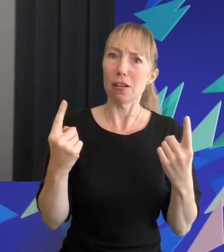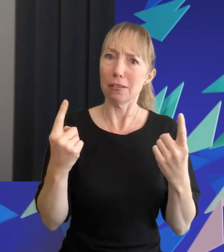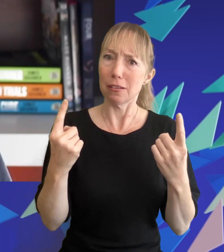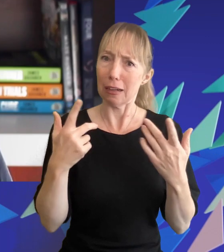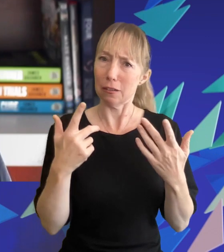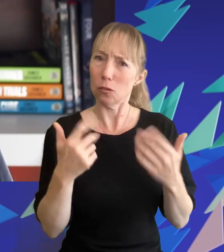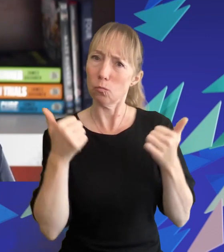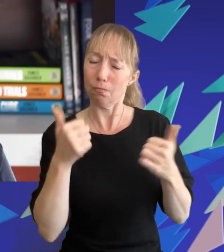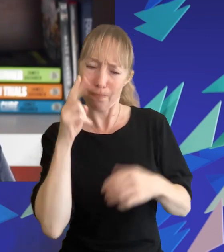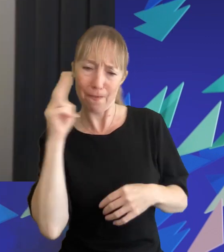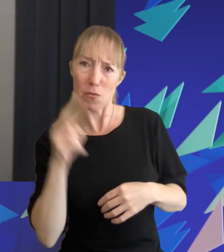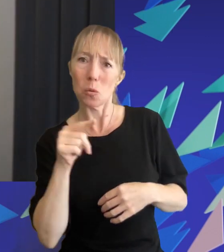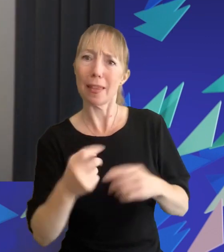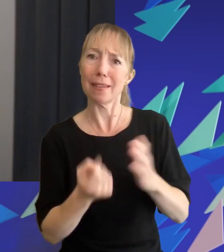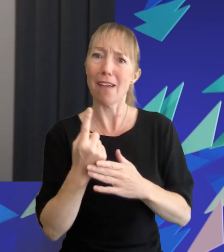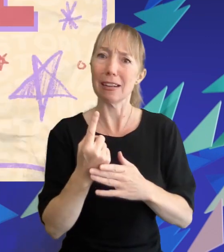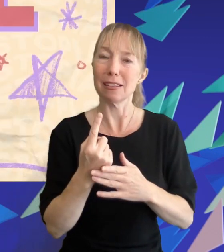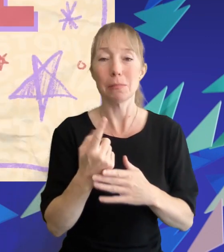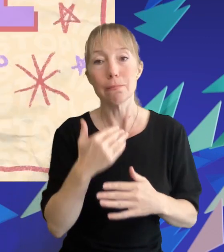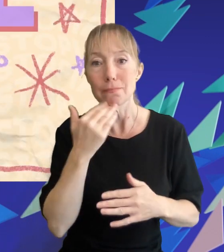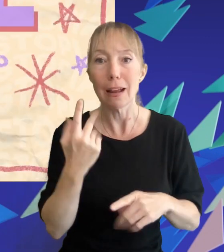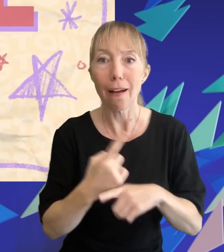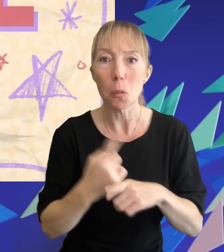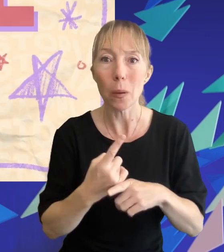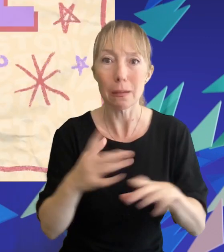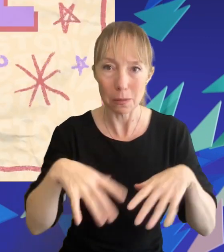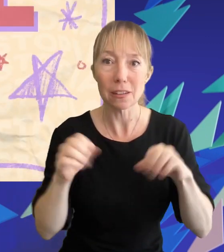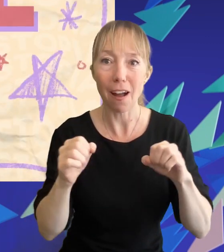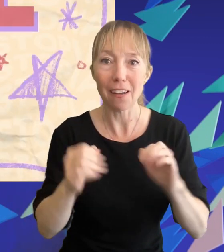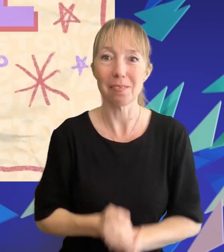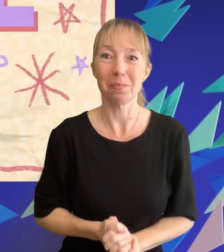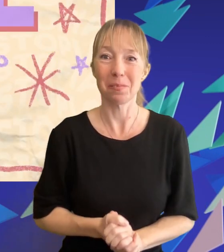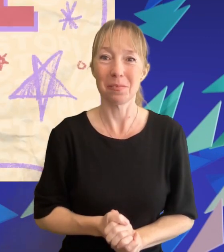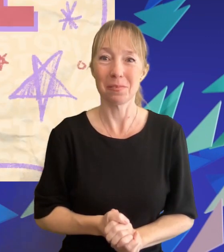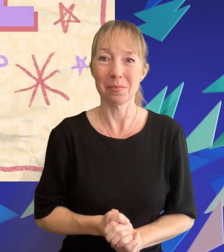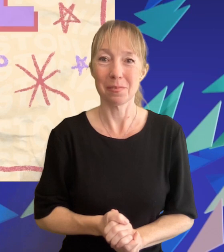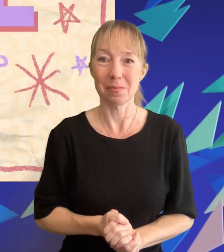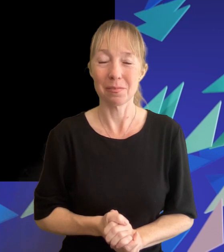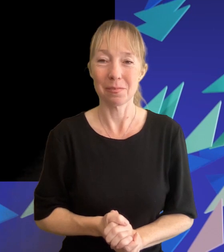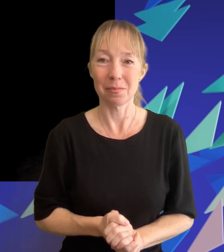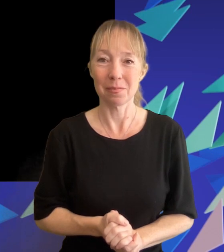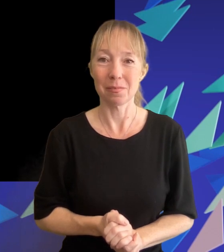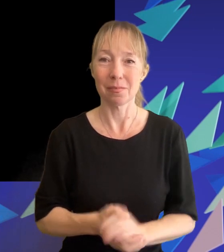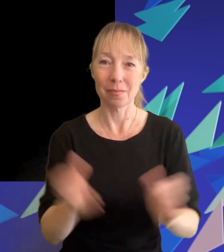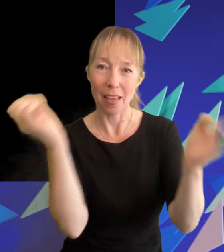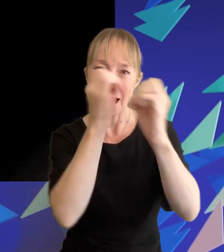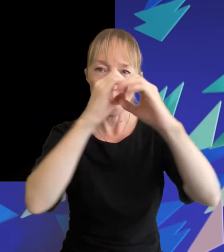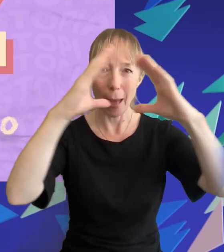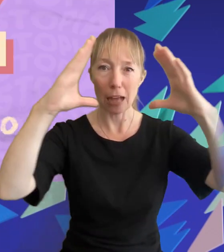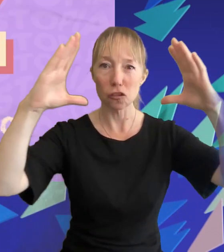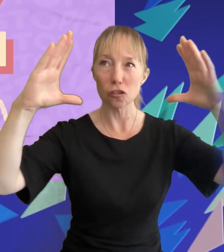hope you enjoy it but that's enough talk let's dive right in picture this